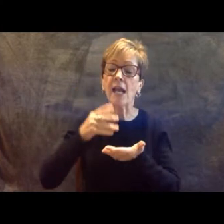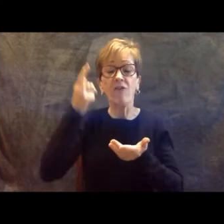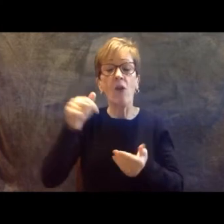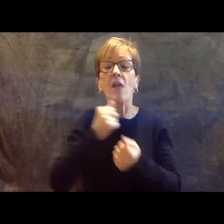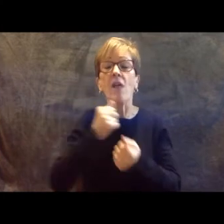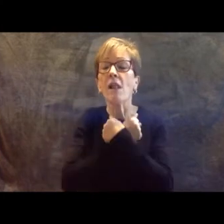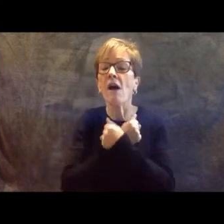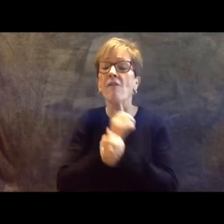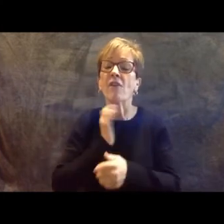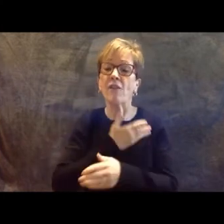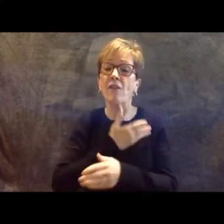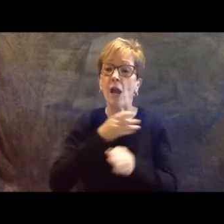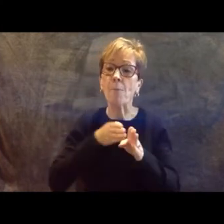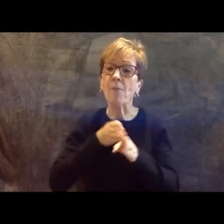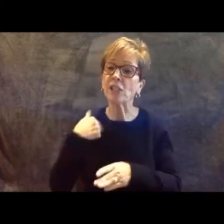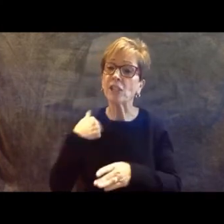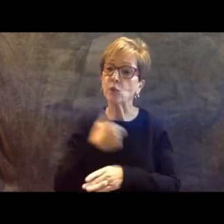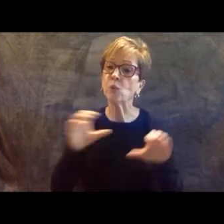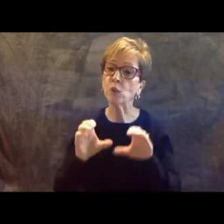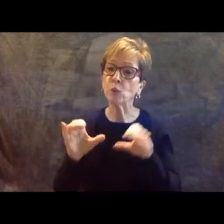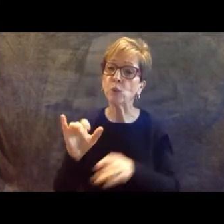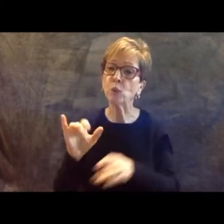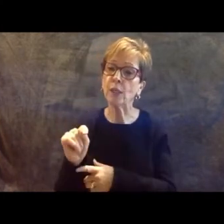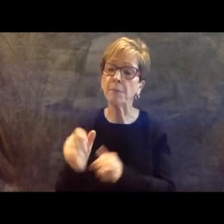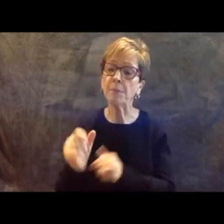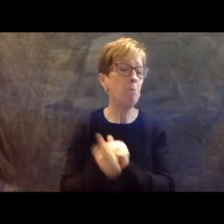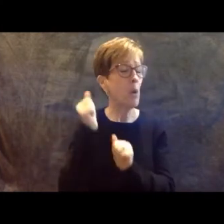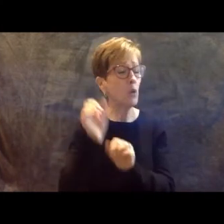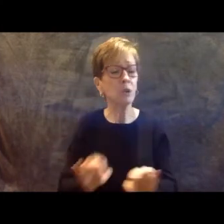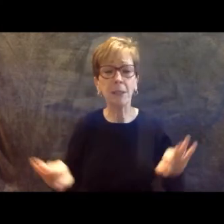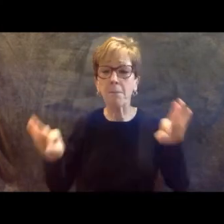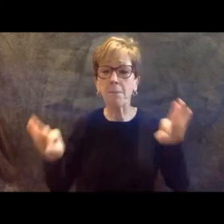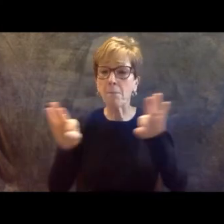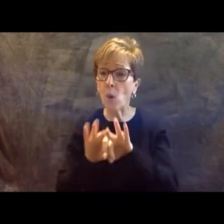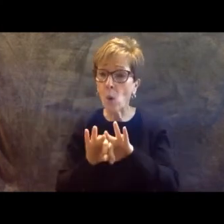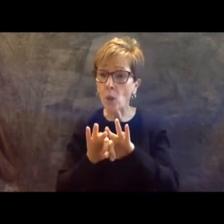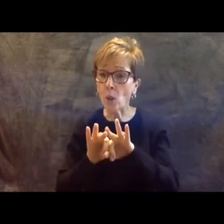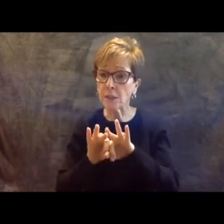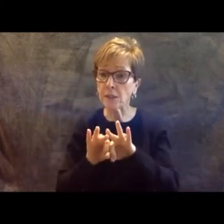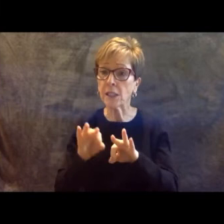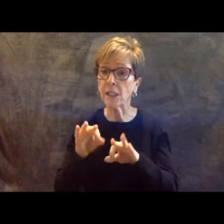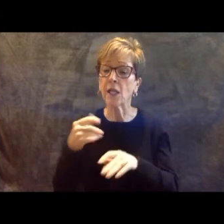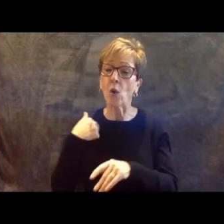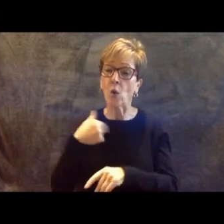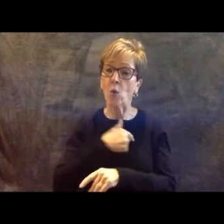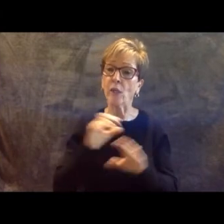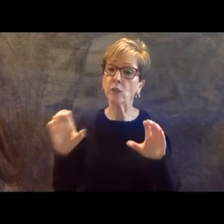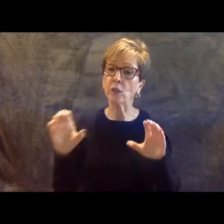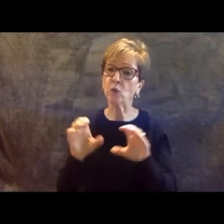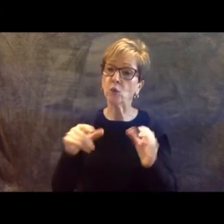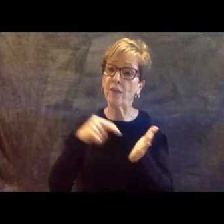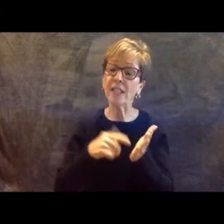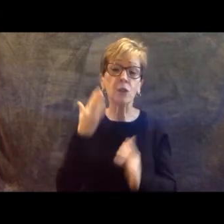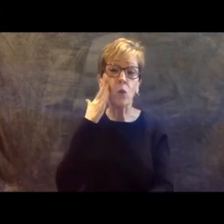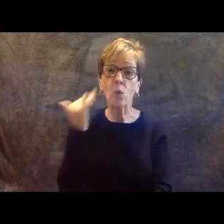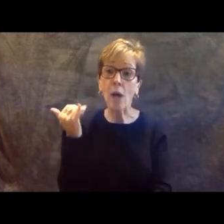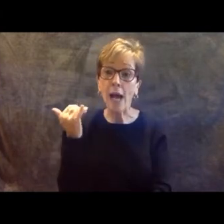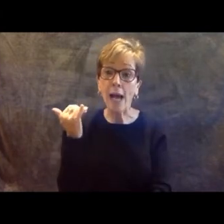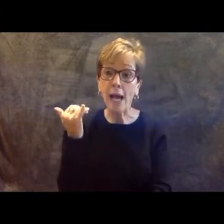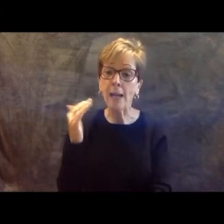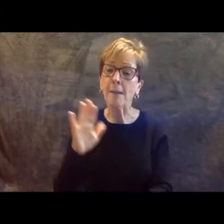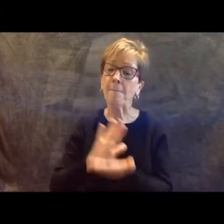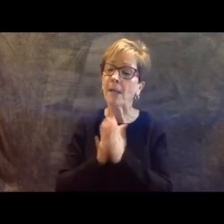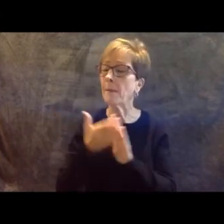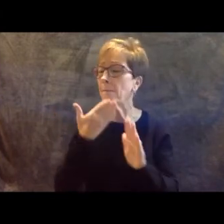But most importantly, we do it to be the best teacher we can be